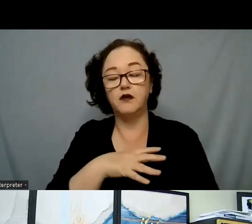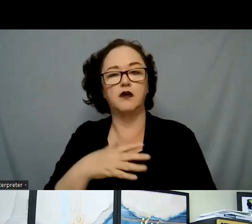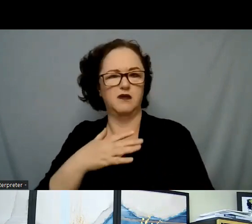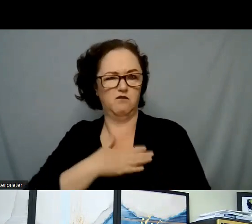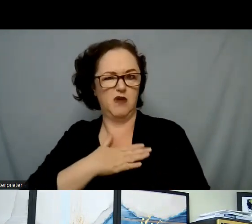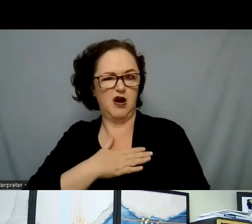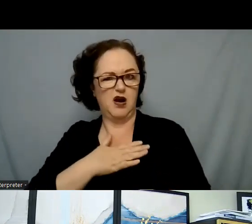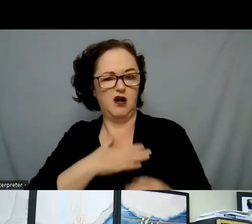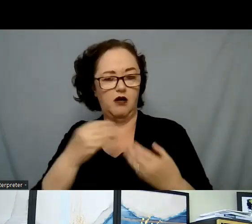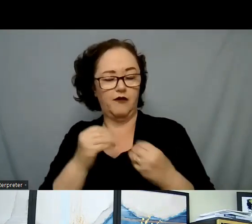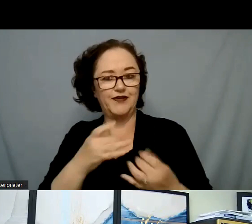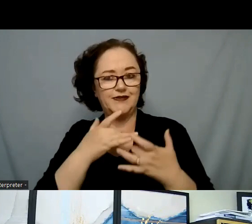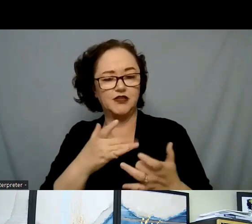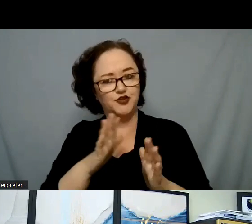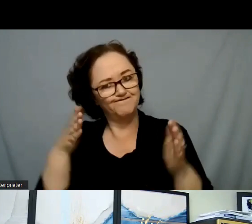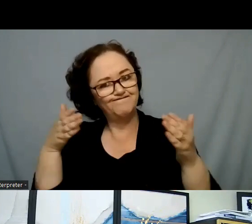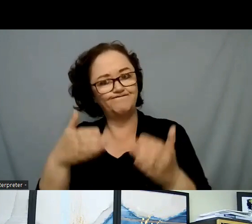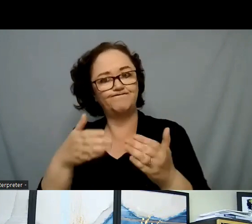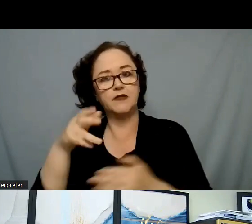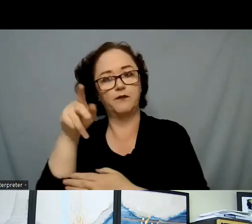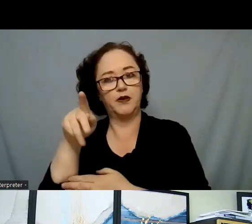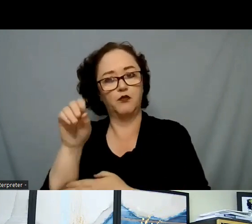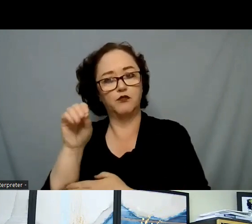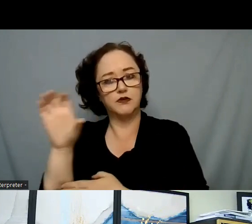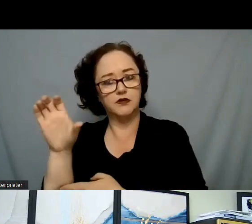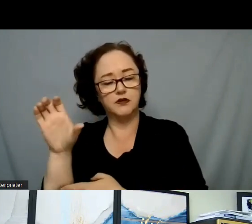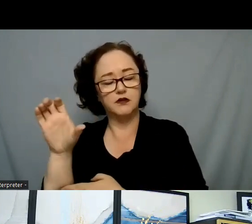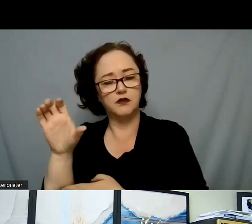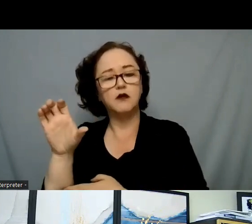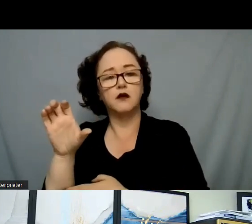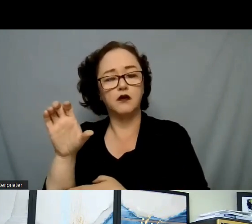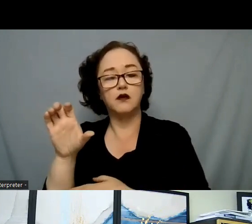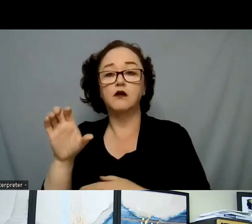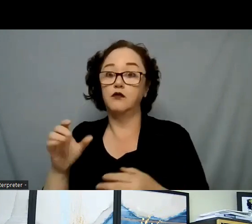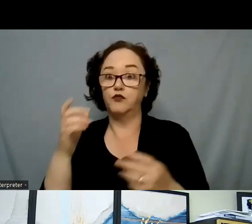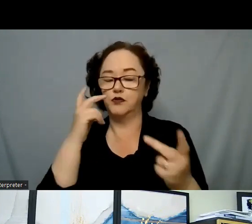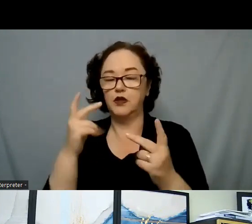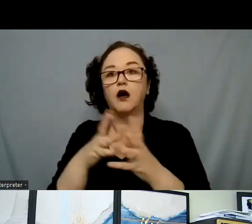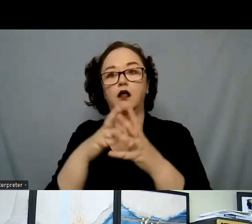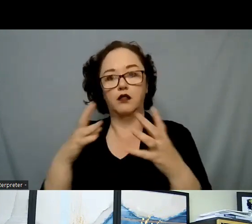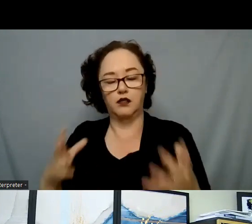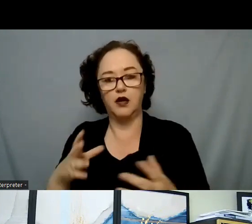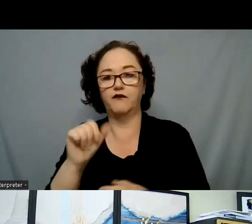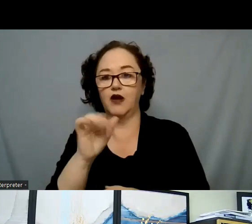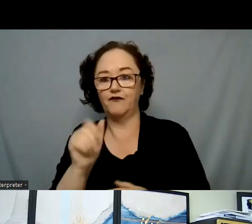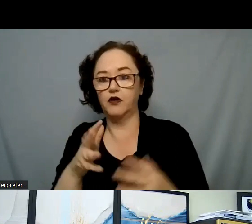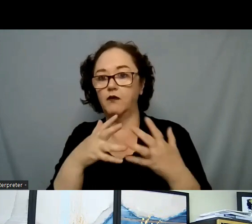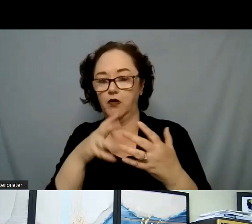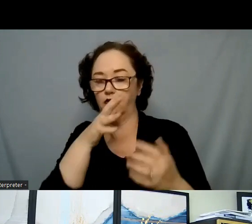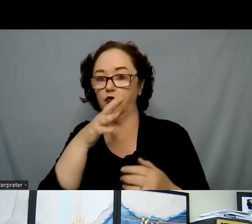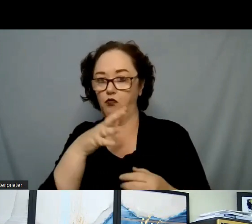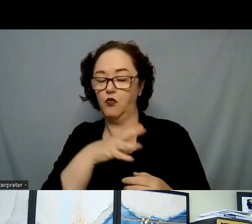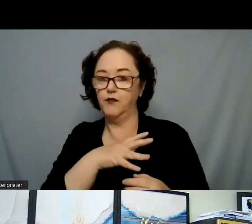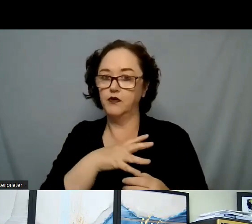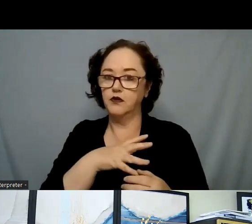persons of color, but we happen to see quite a bit of African-American women who present in our practice. And